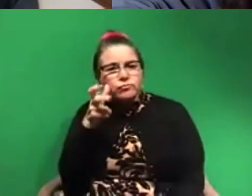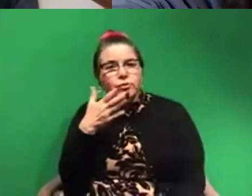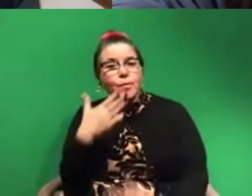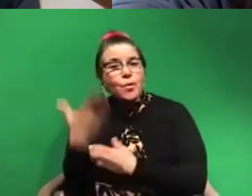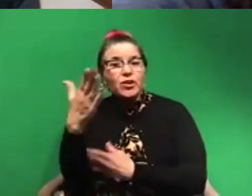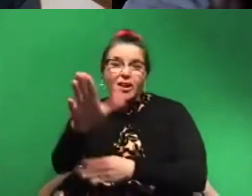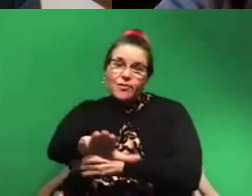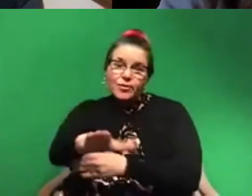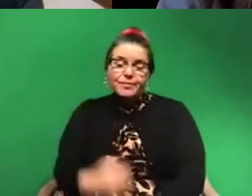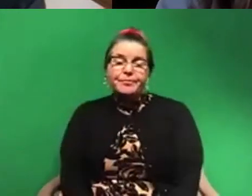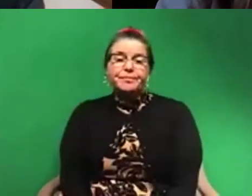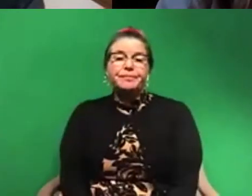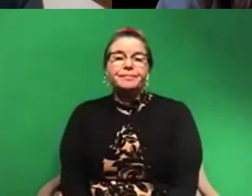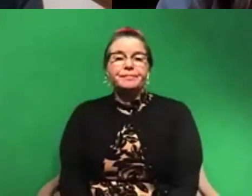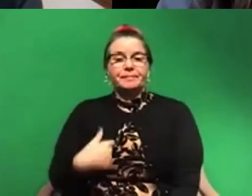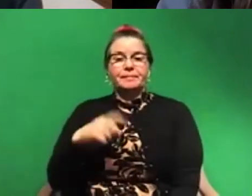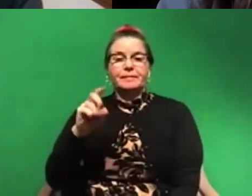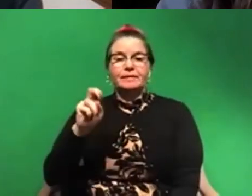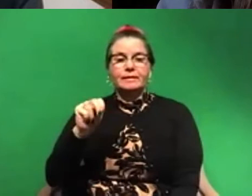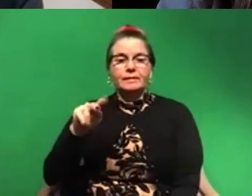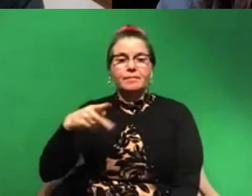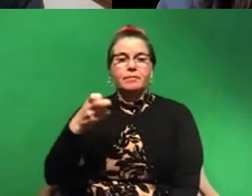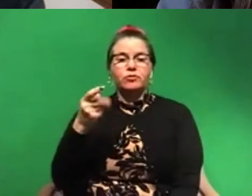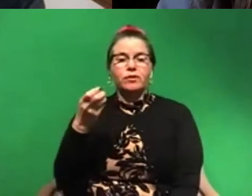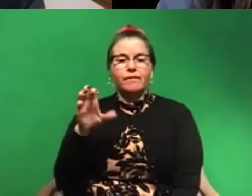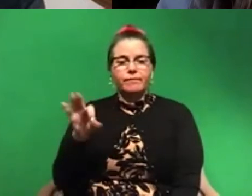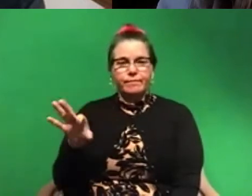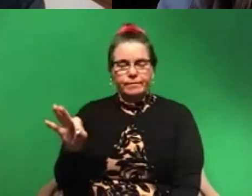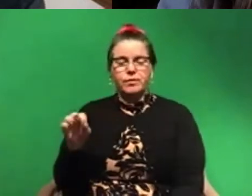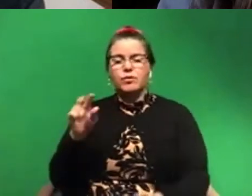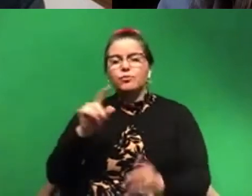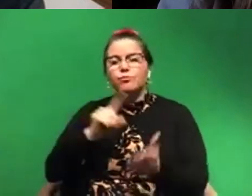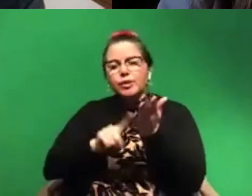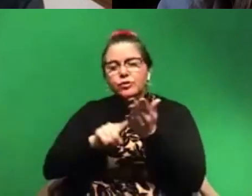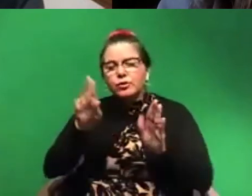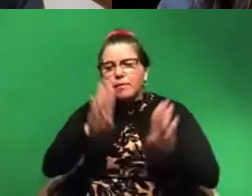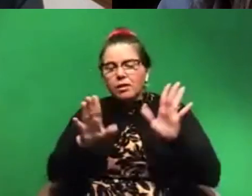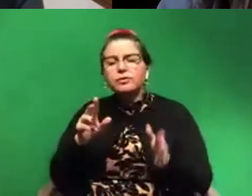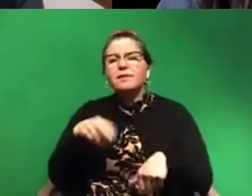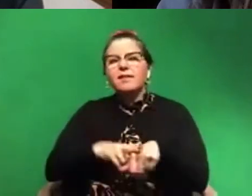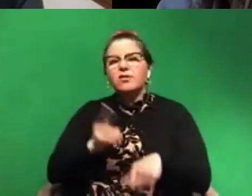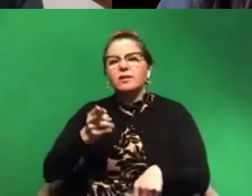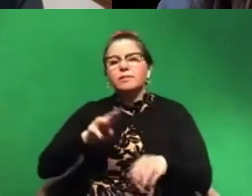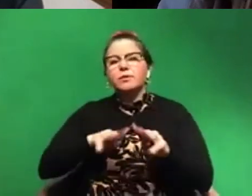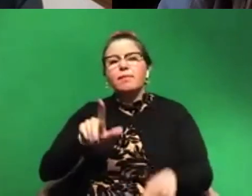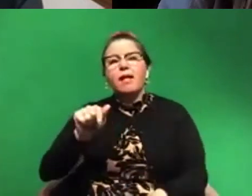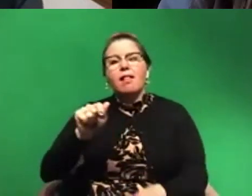Pencheff. I'm a research biologist. I work at the Natural History Museum of LA County. And